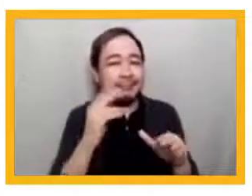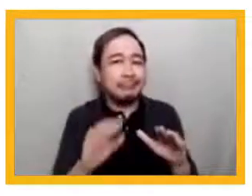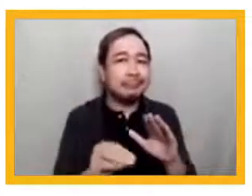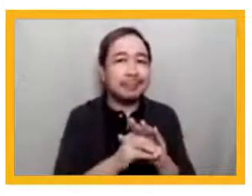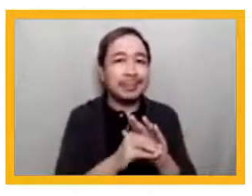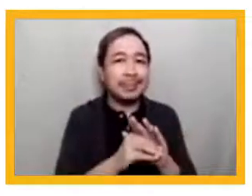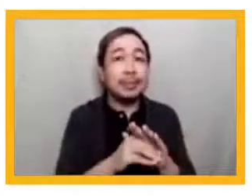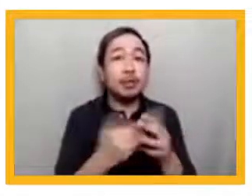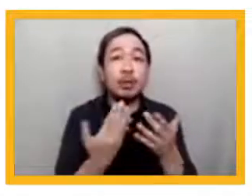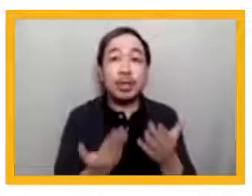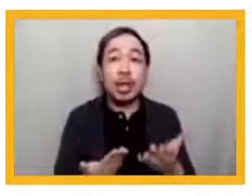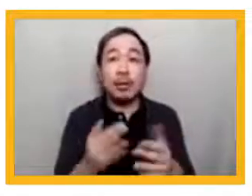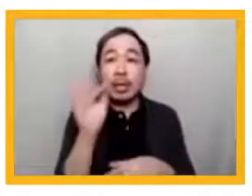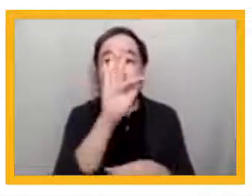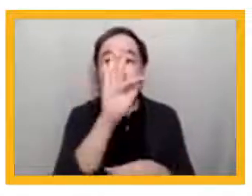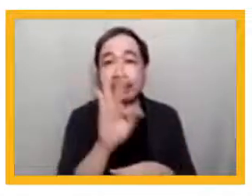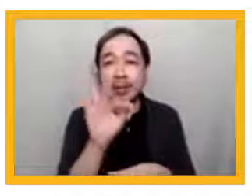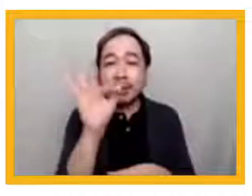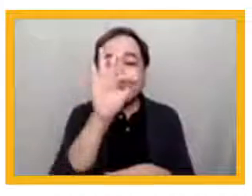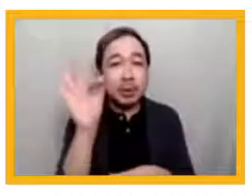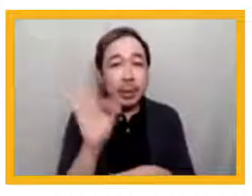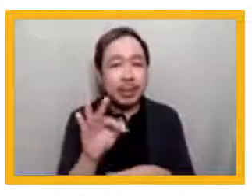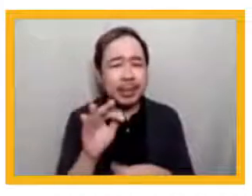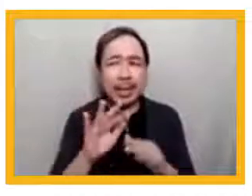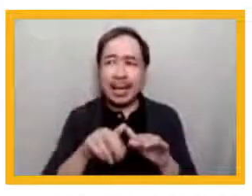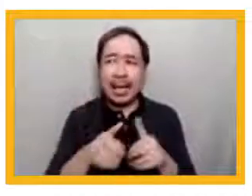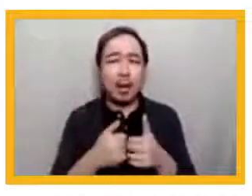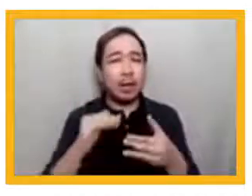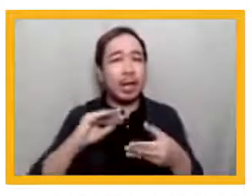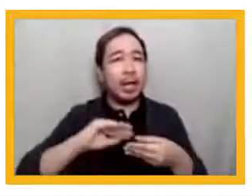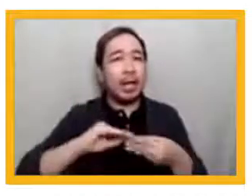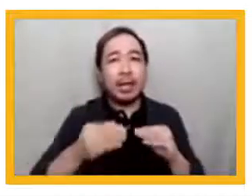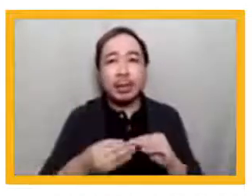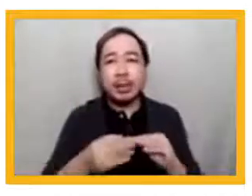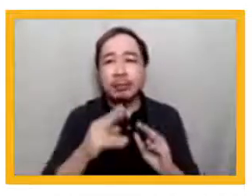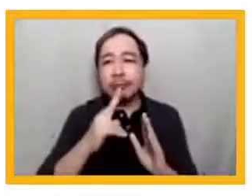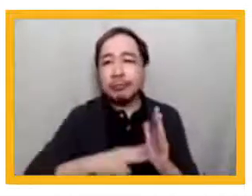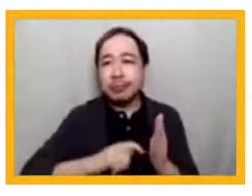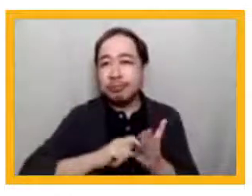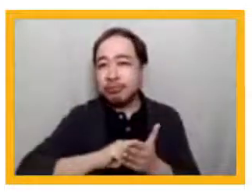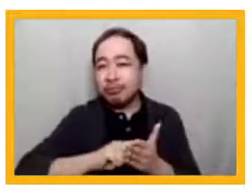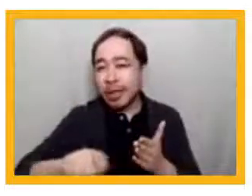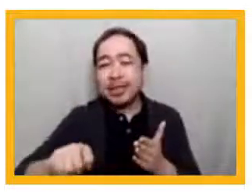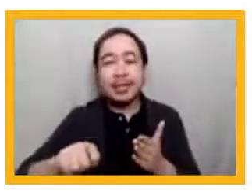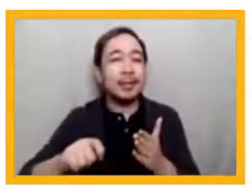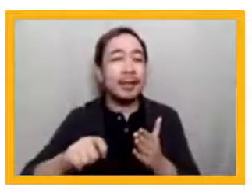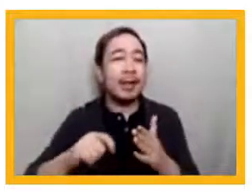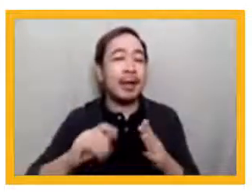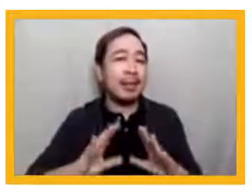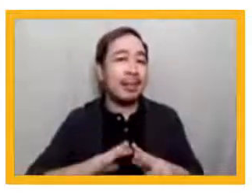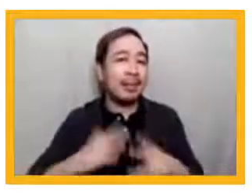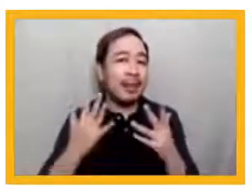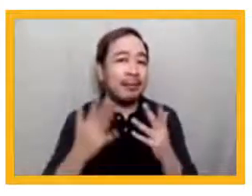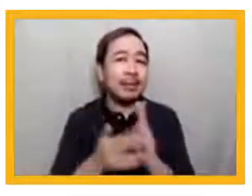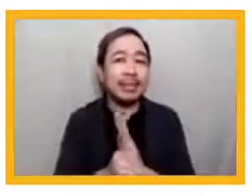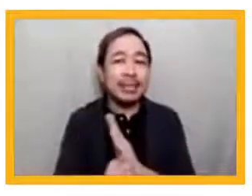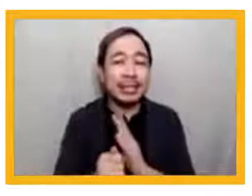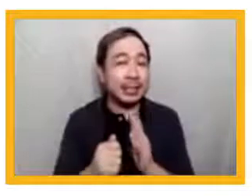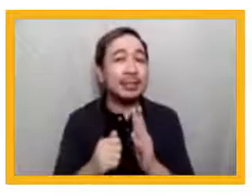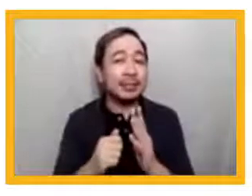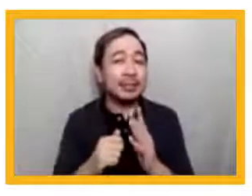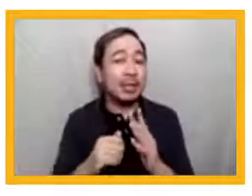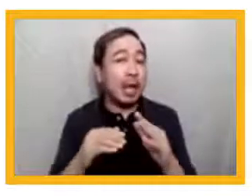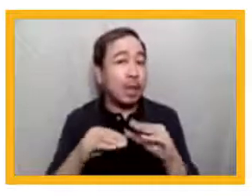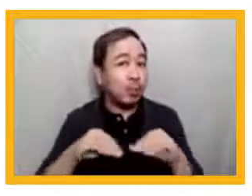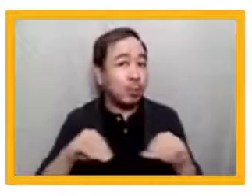survey enabled us to adapt our numeracy, literacy, and life skills modules to suit different learning modes, for example,